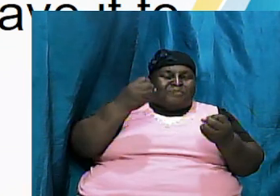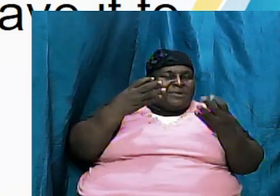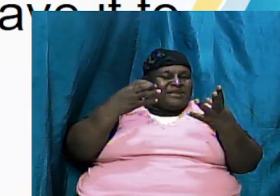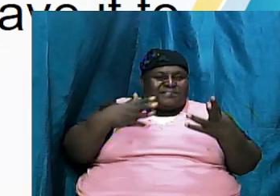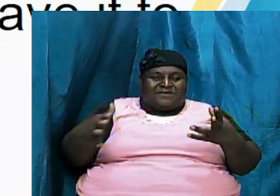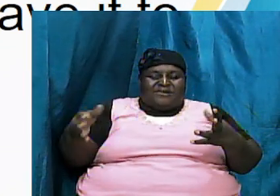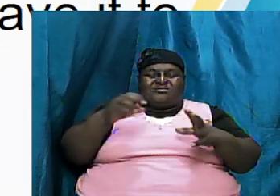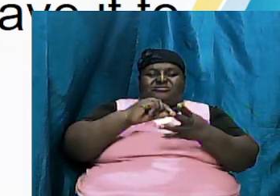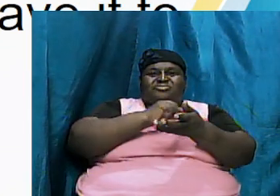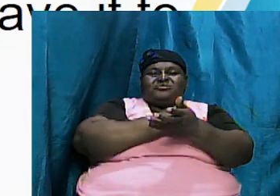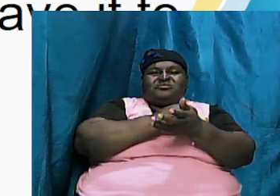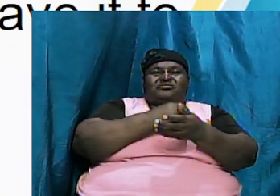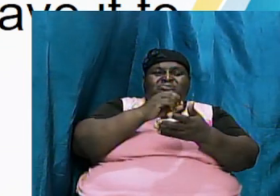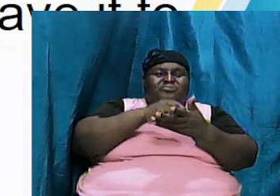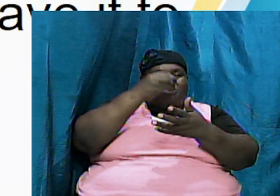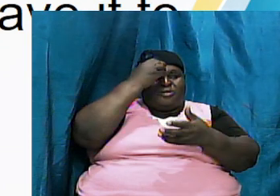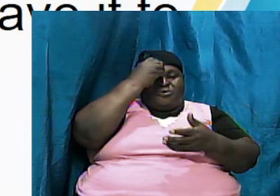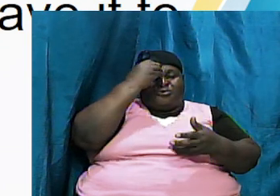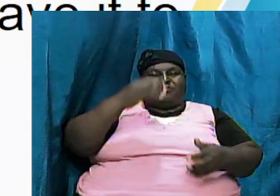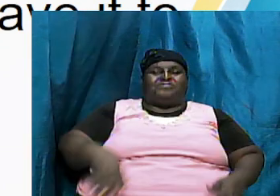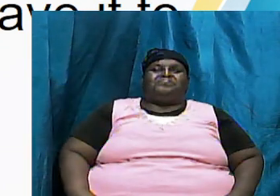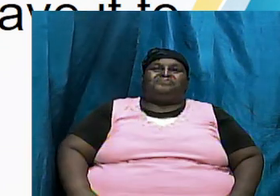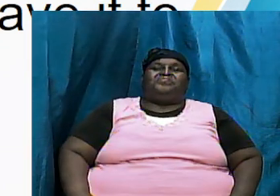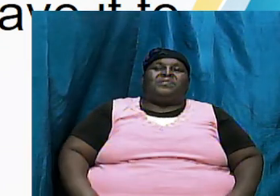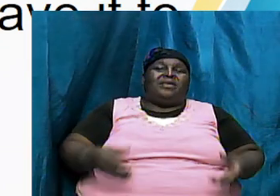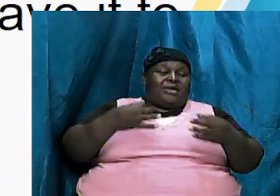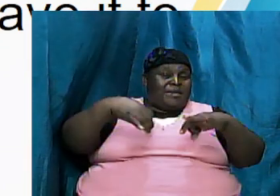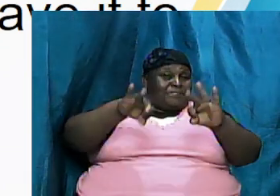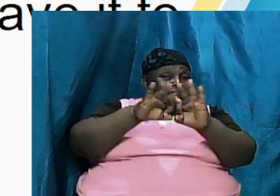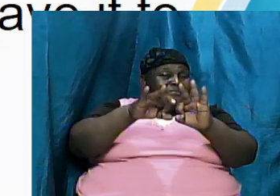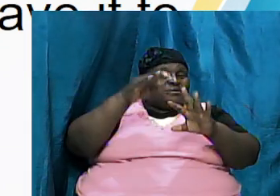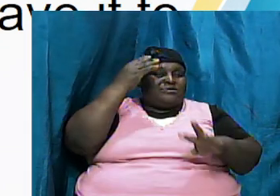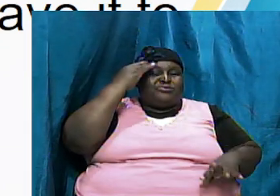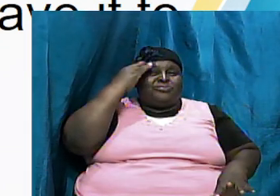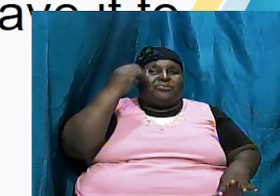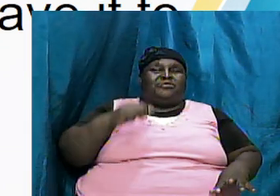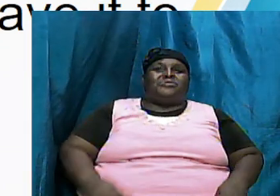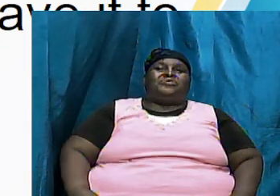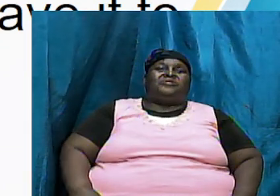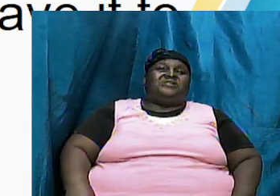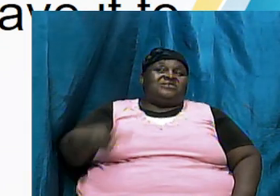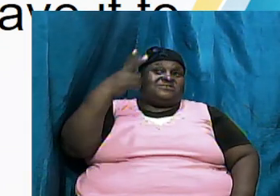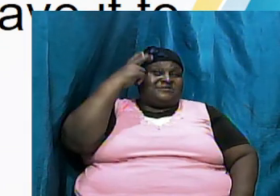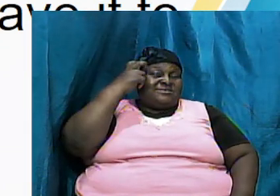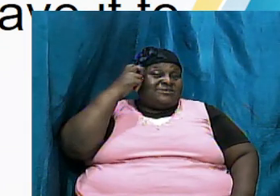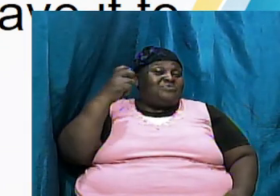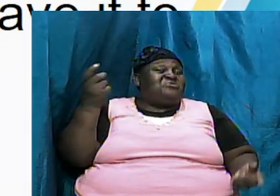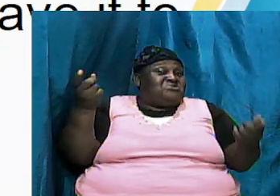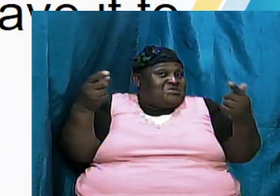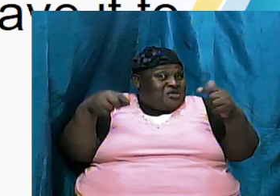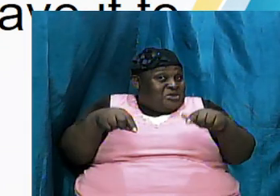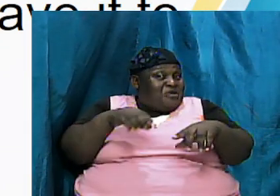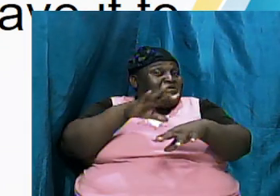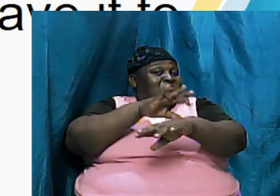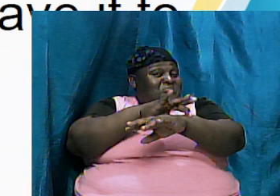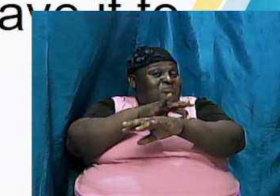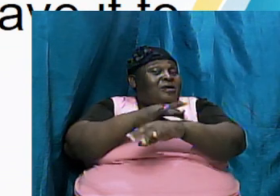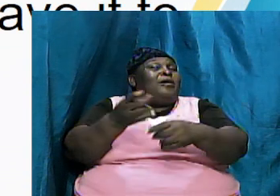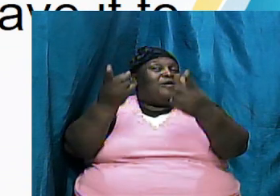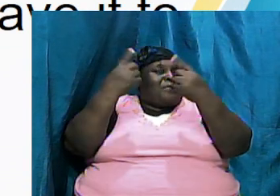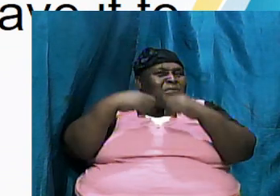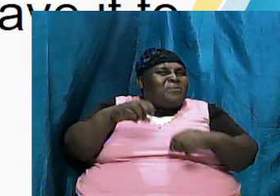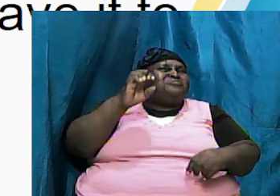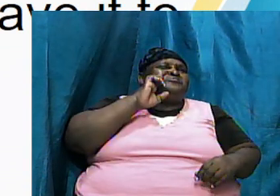unfolding before our eyes but it is important to know that Eve was here because he comes to Eve